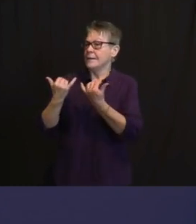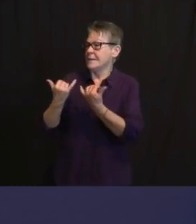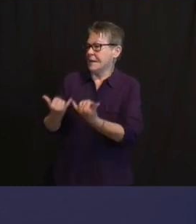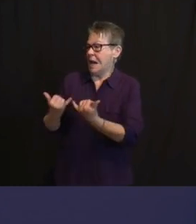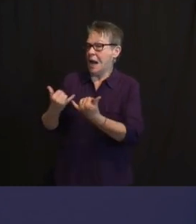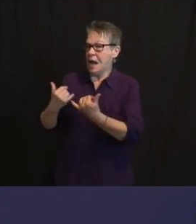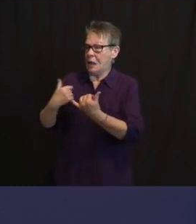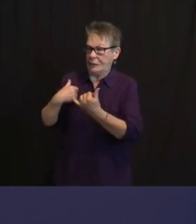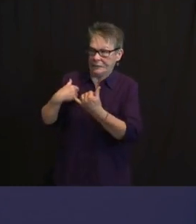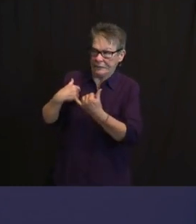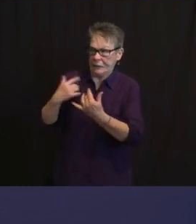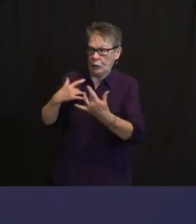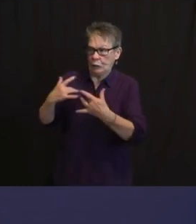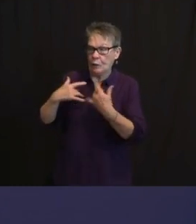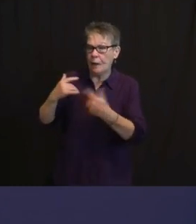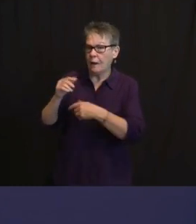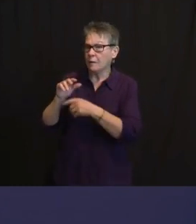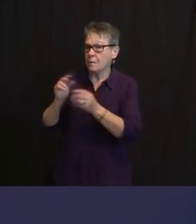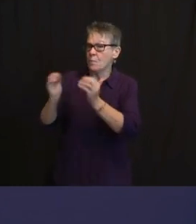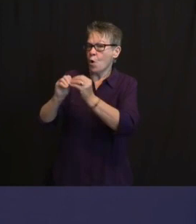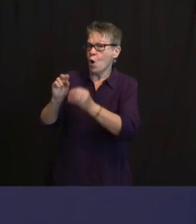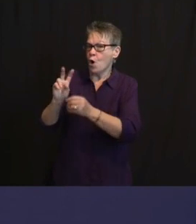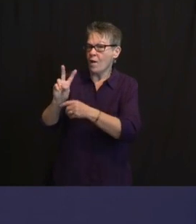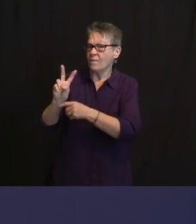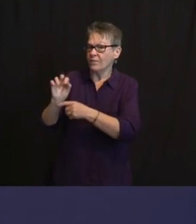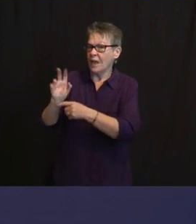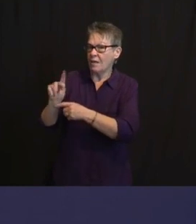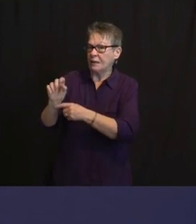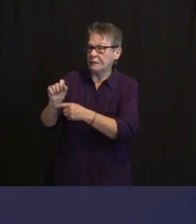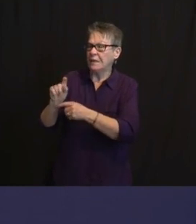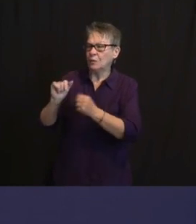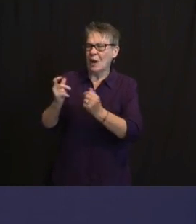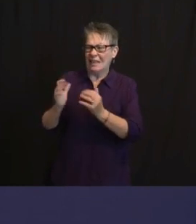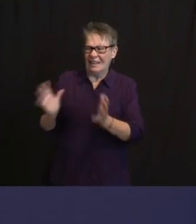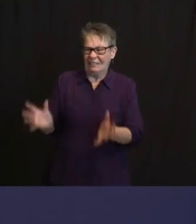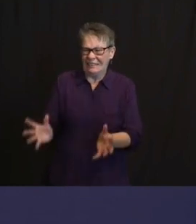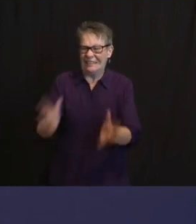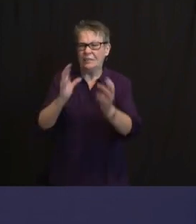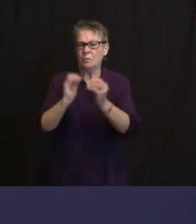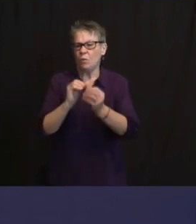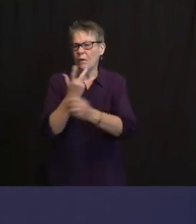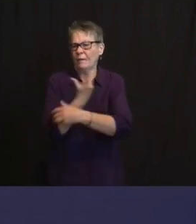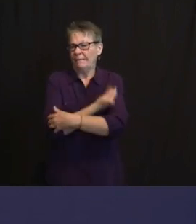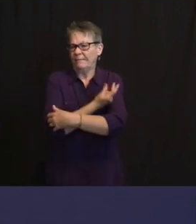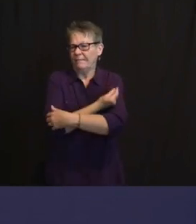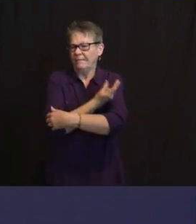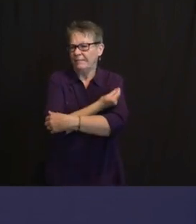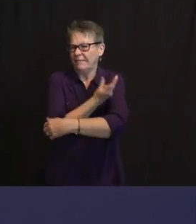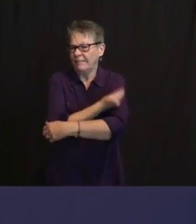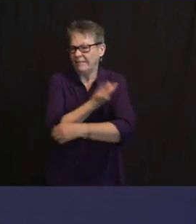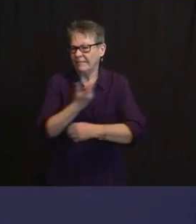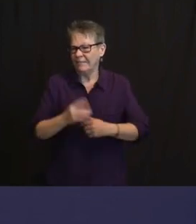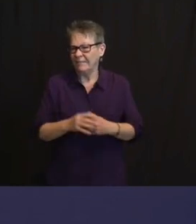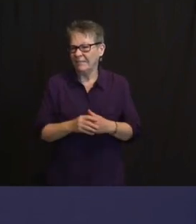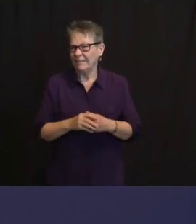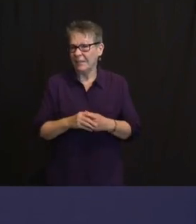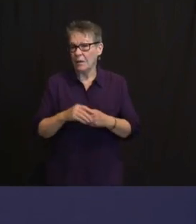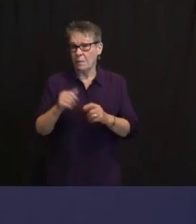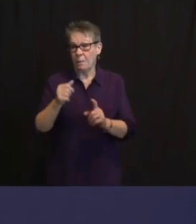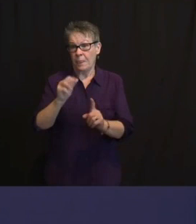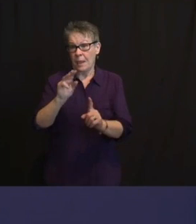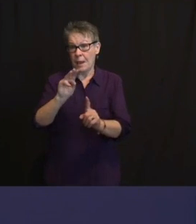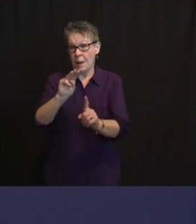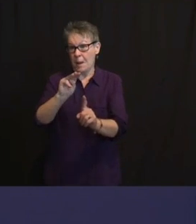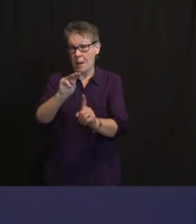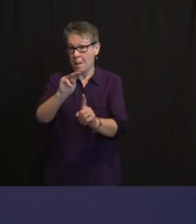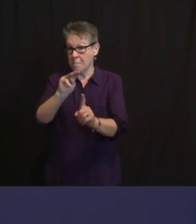OUR GOAL OF 70% OF INDIVIDUALS VACCINATED IN SIX MONTHS. I BELIEVE MAY WE WILL HAVE A SUPPLY OF